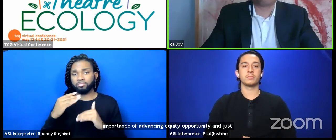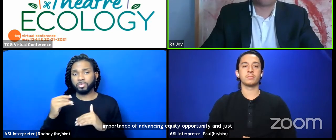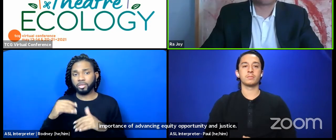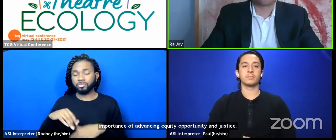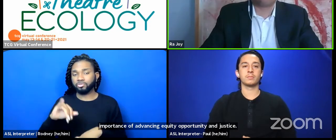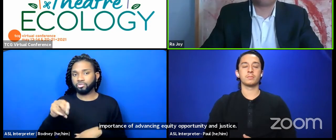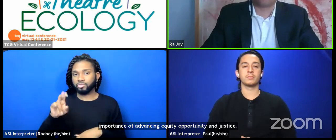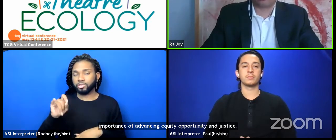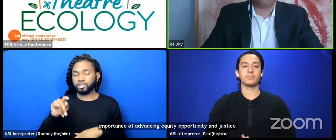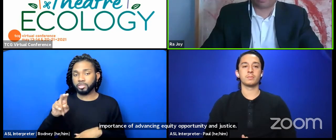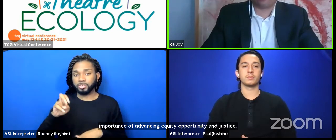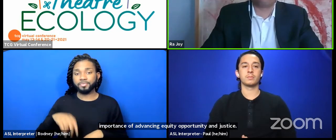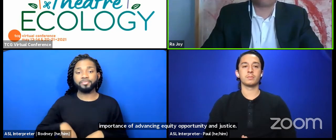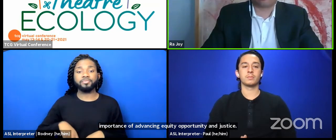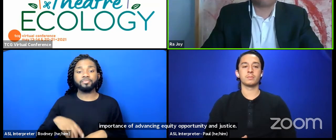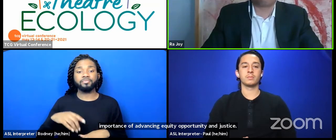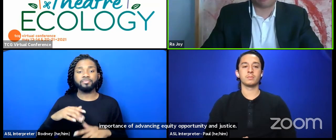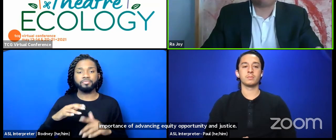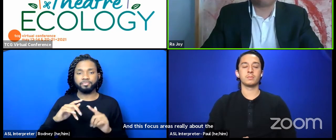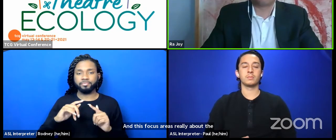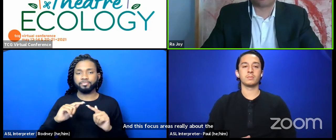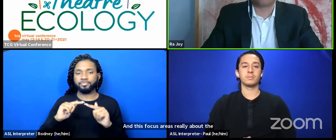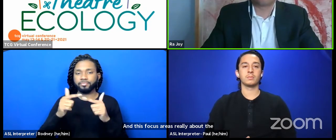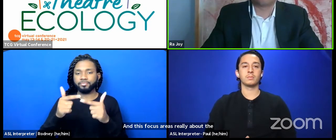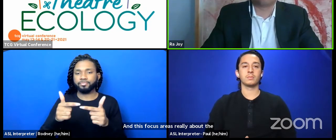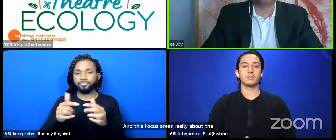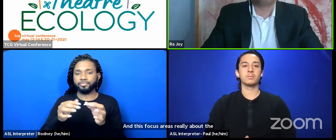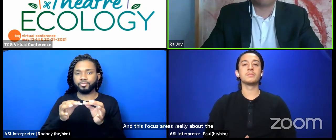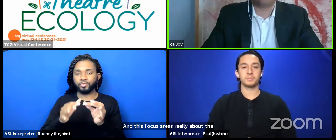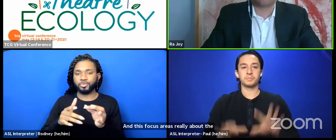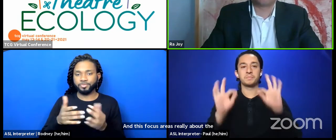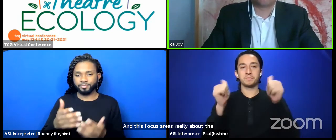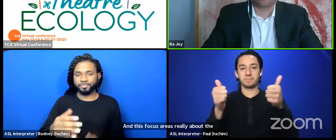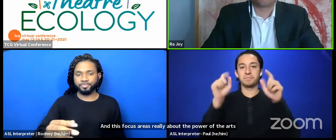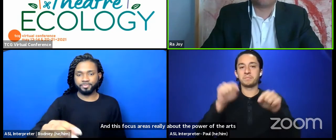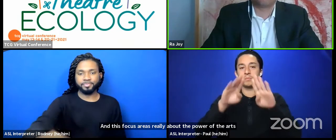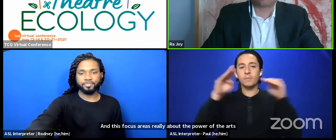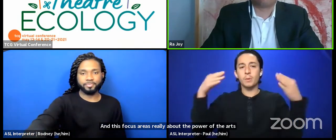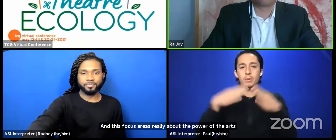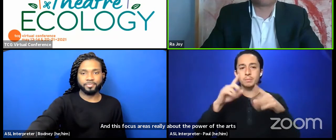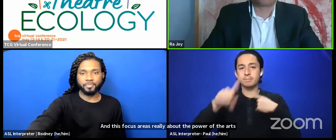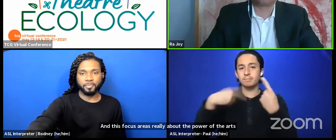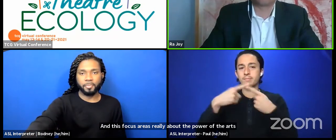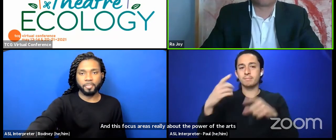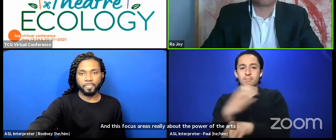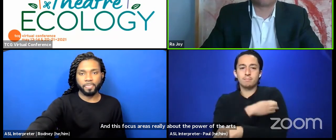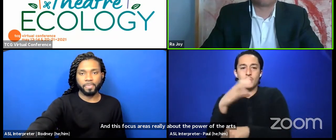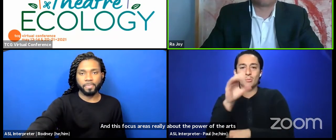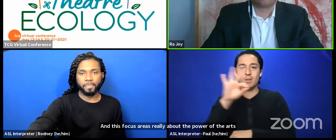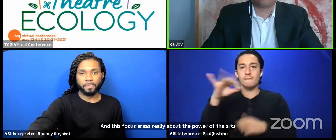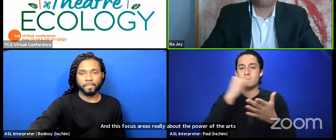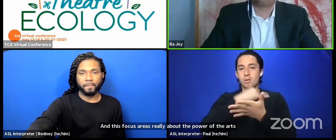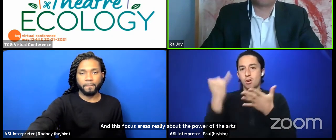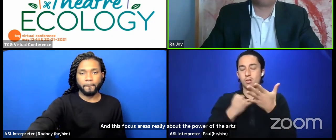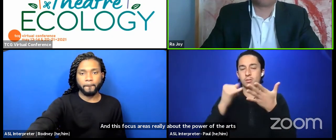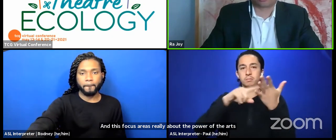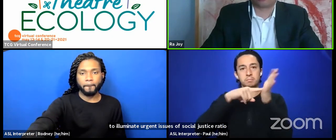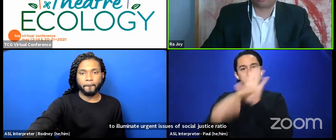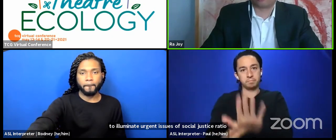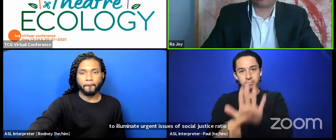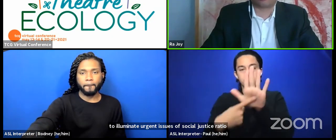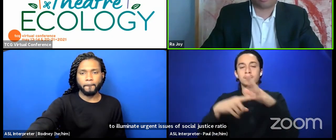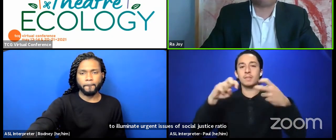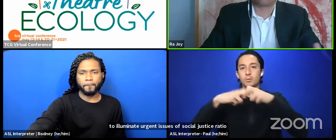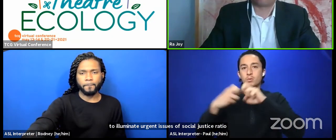focus area is really about the power of the arts to illuminate urgent issues of social justice, racial